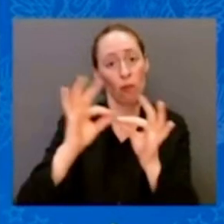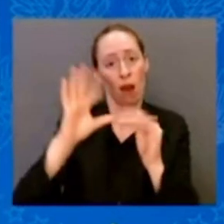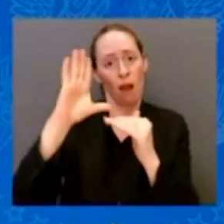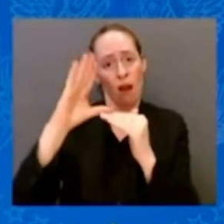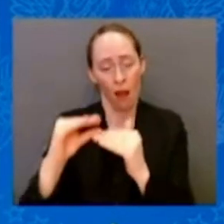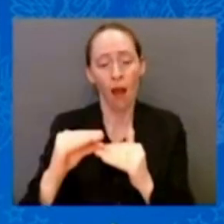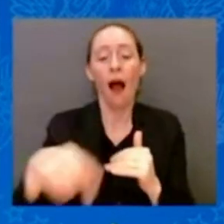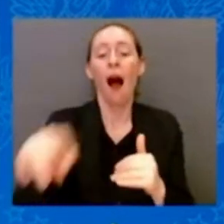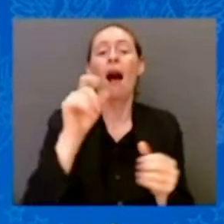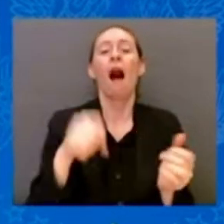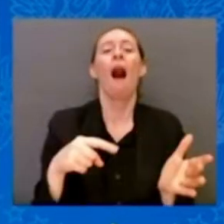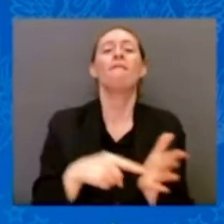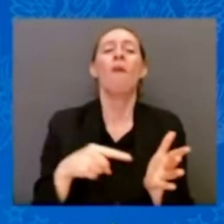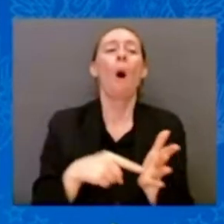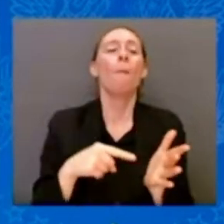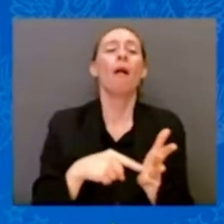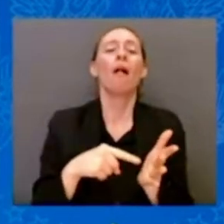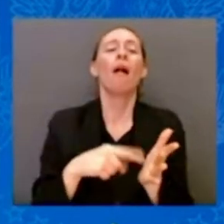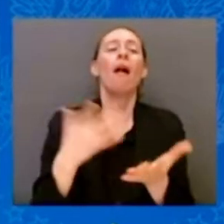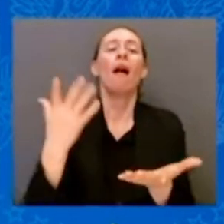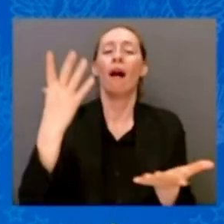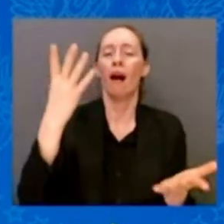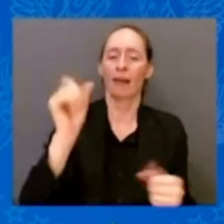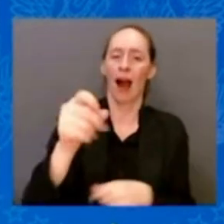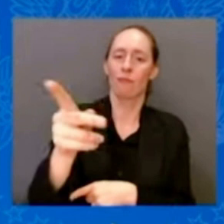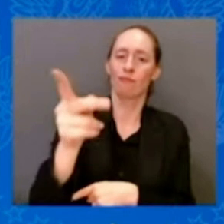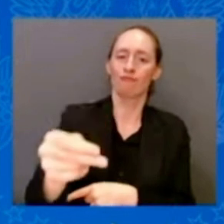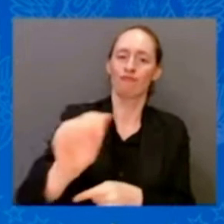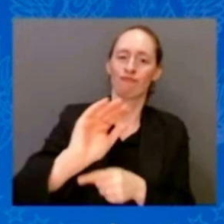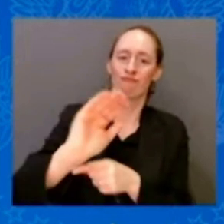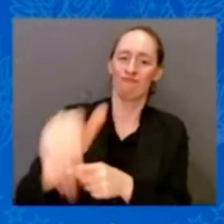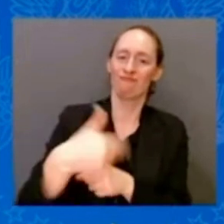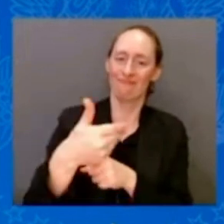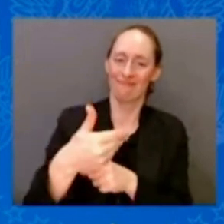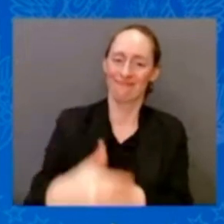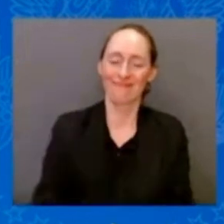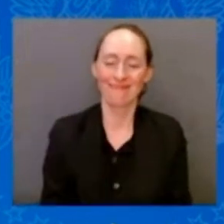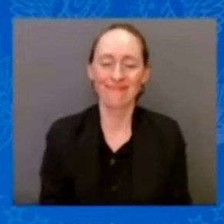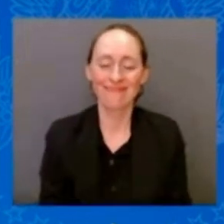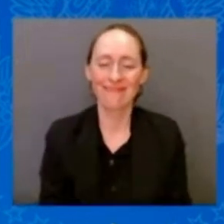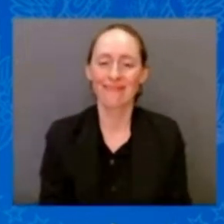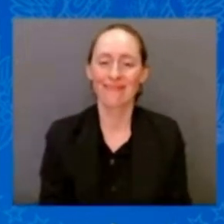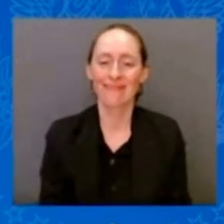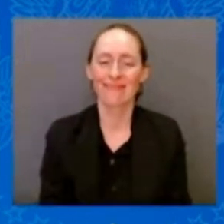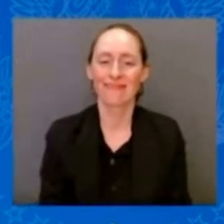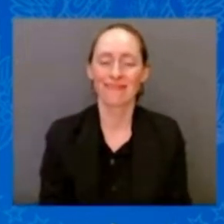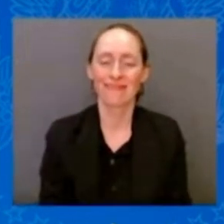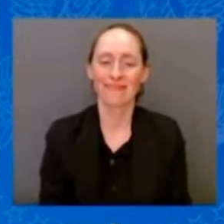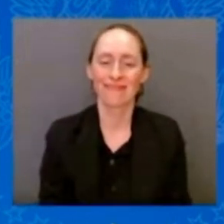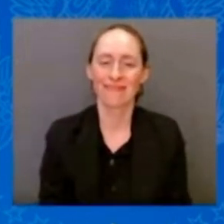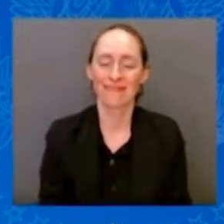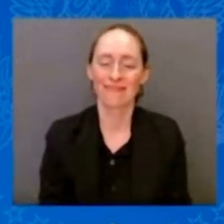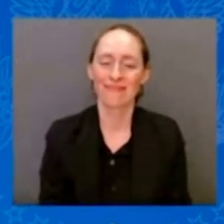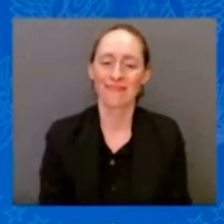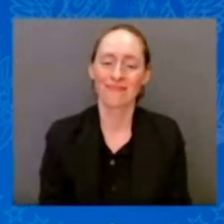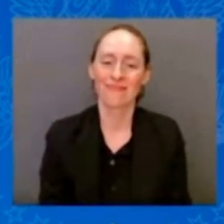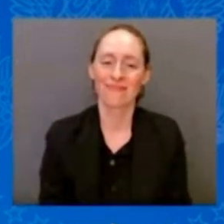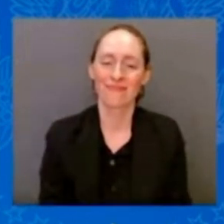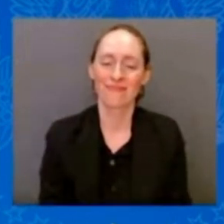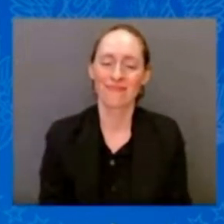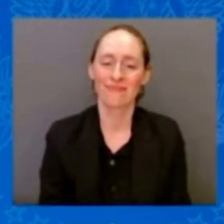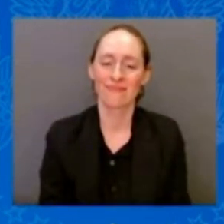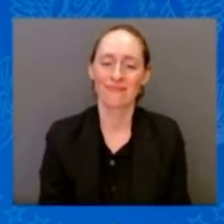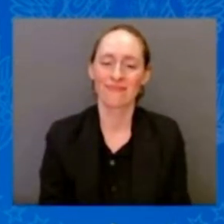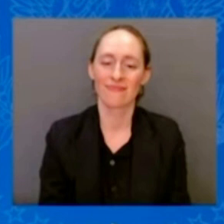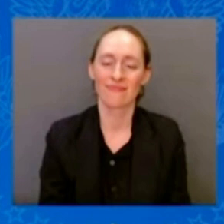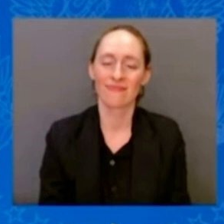Although we passed it in the middle of last summer, and we — and we let people know it was in it, no one saw it because it didn't take effect